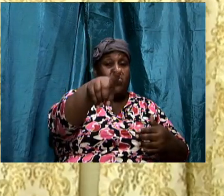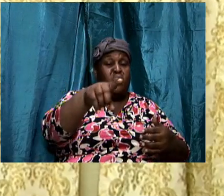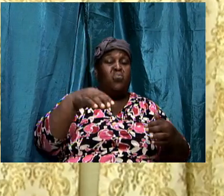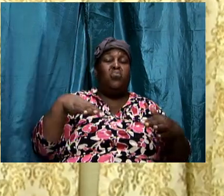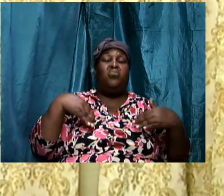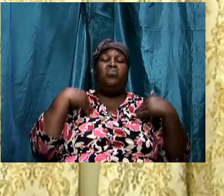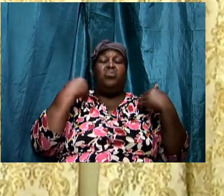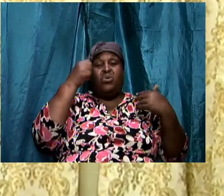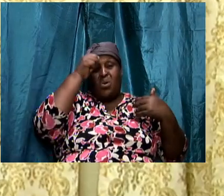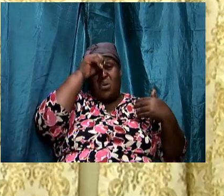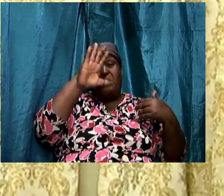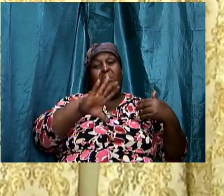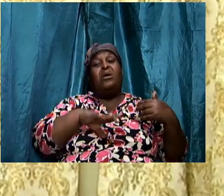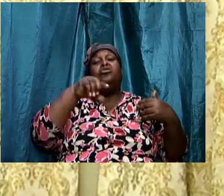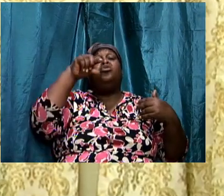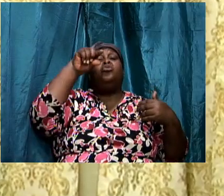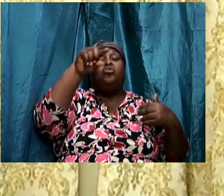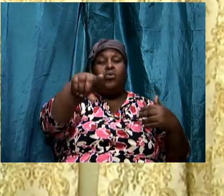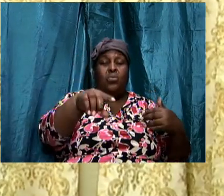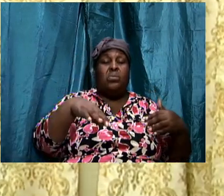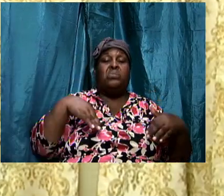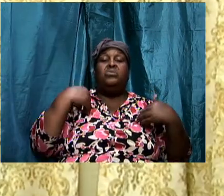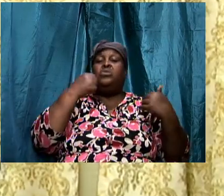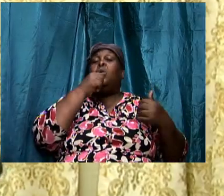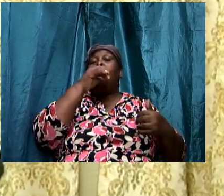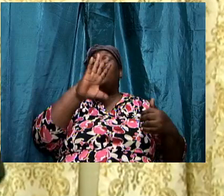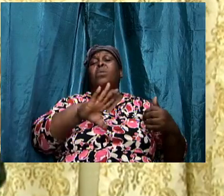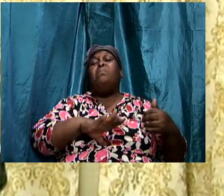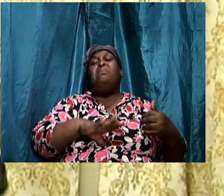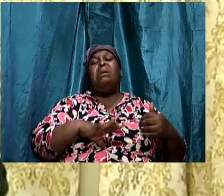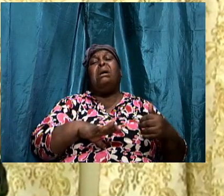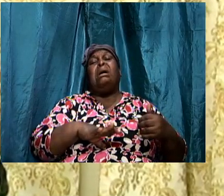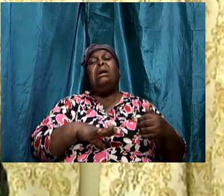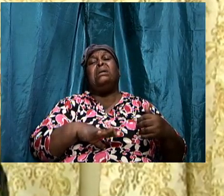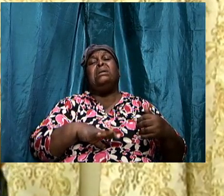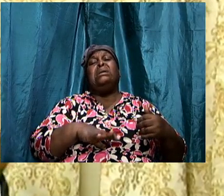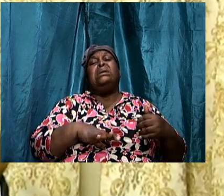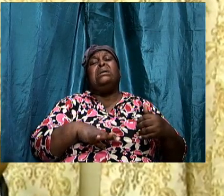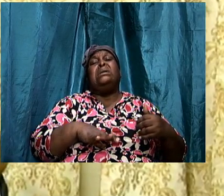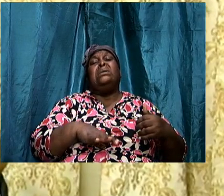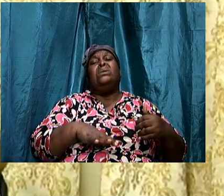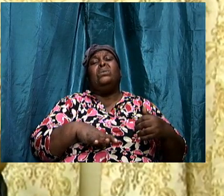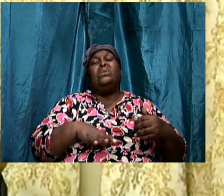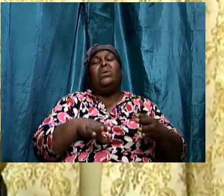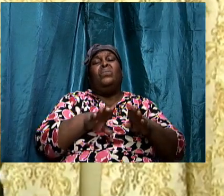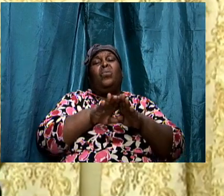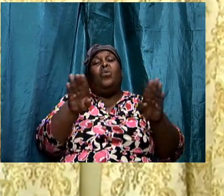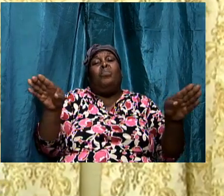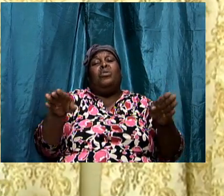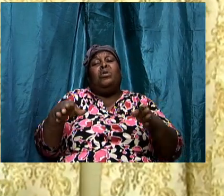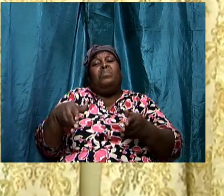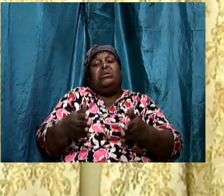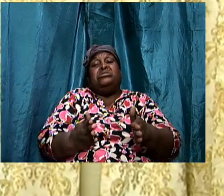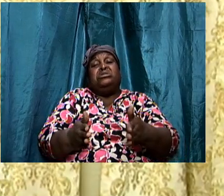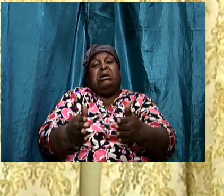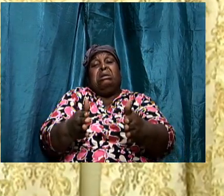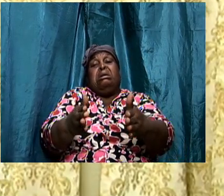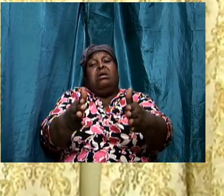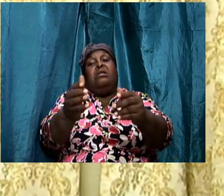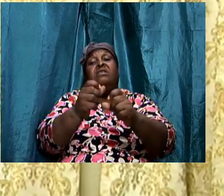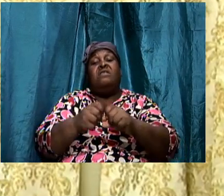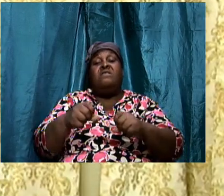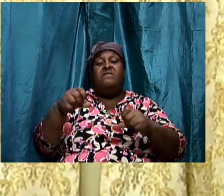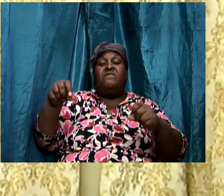would have opened up a chasm for the enemy